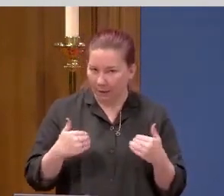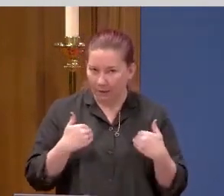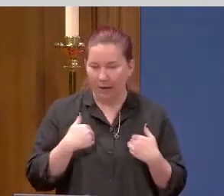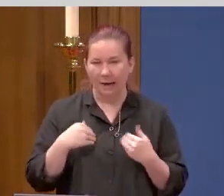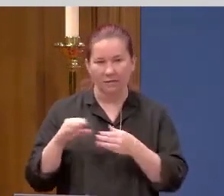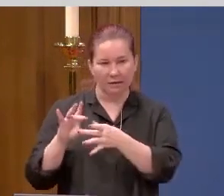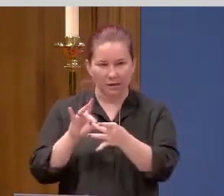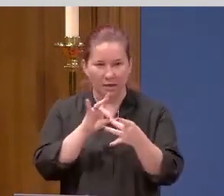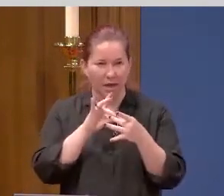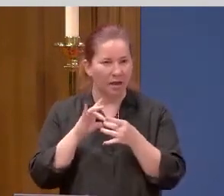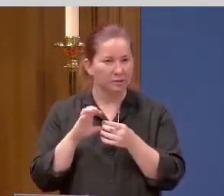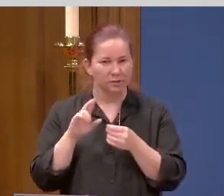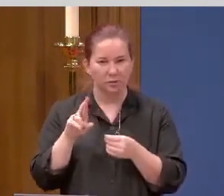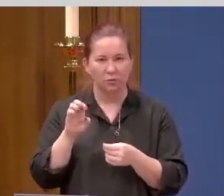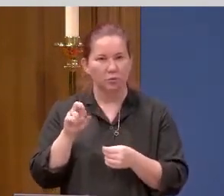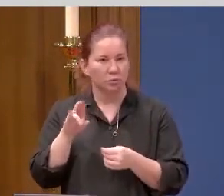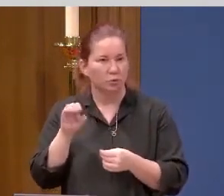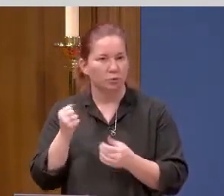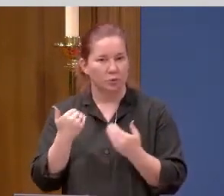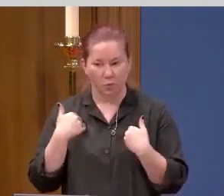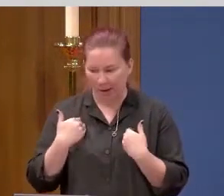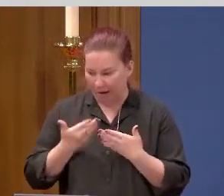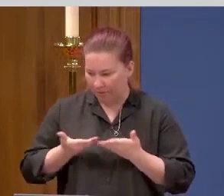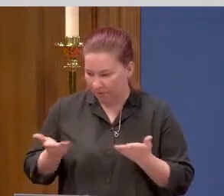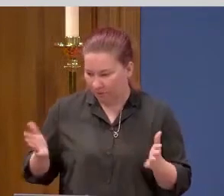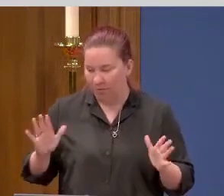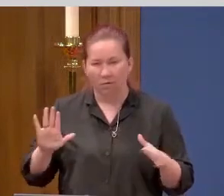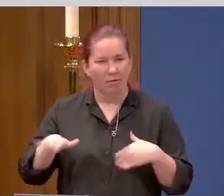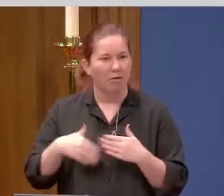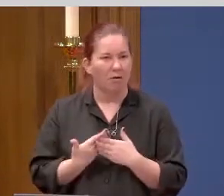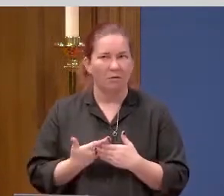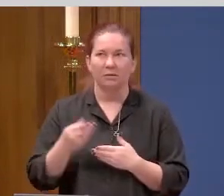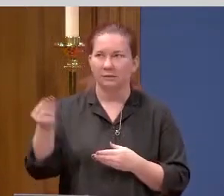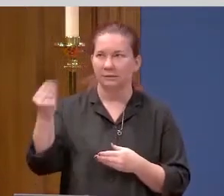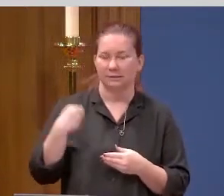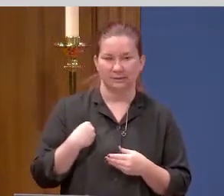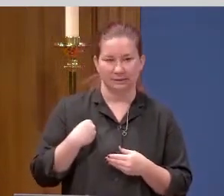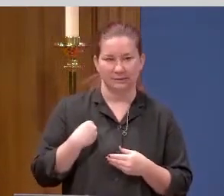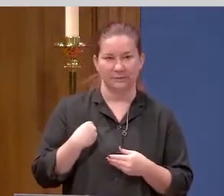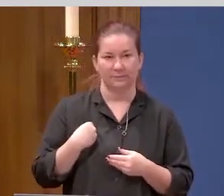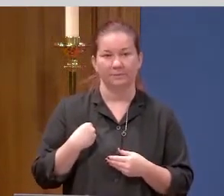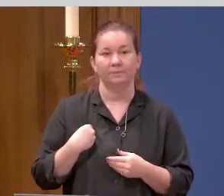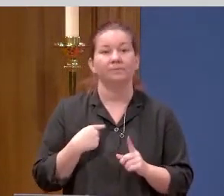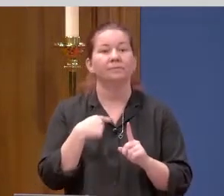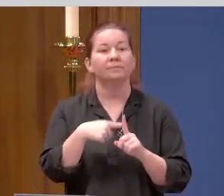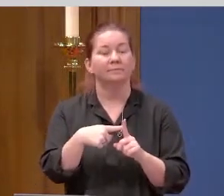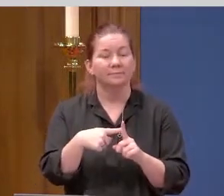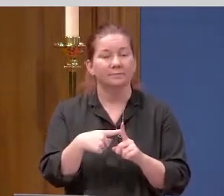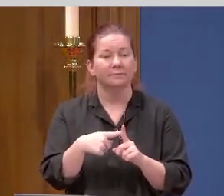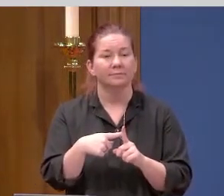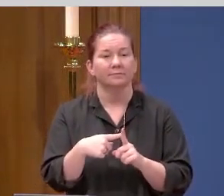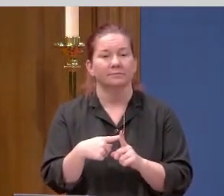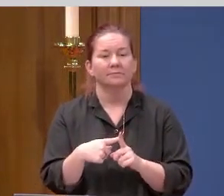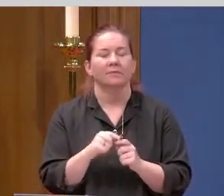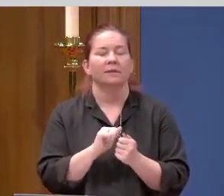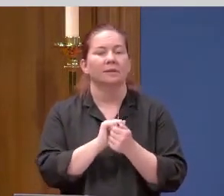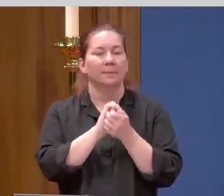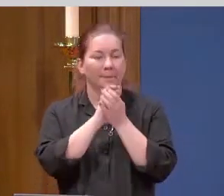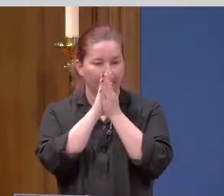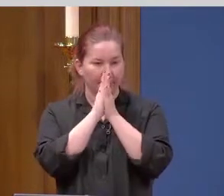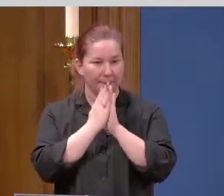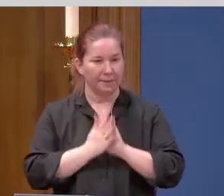connections and the resources that we have. All of it. In addition to that. He gives us peace.